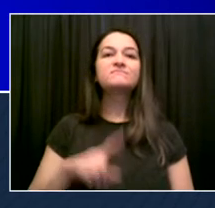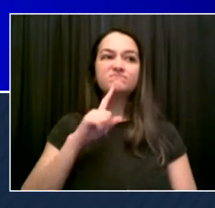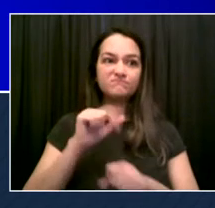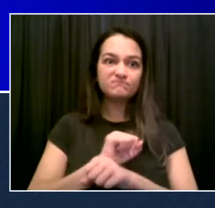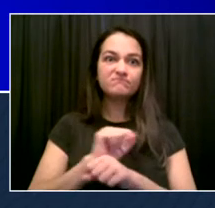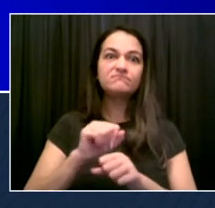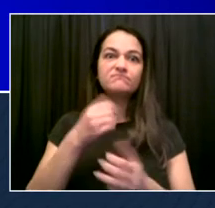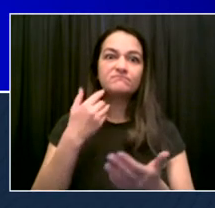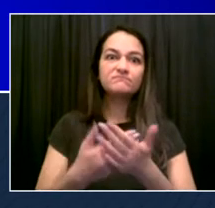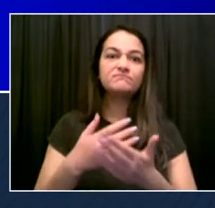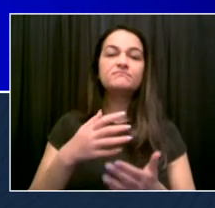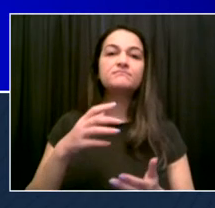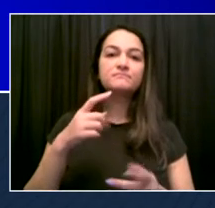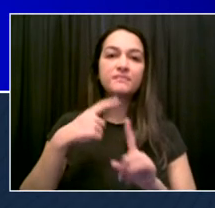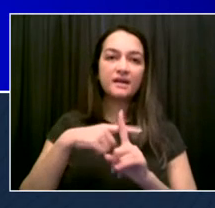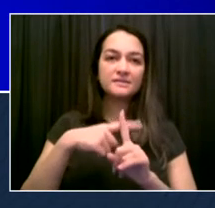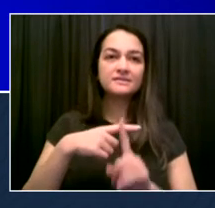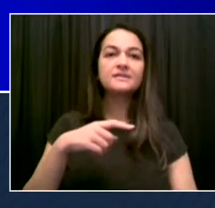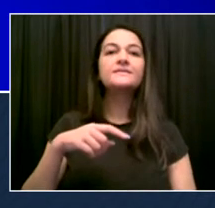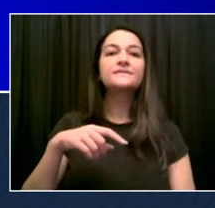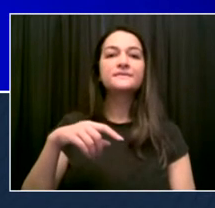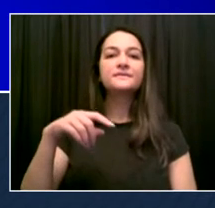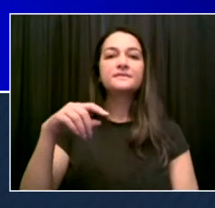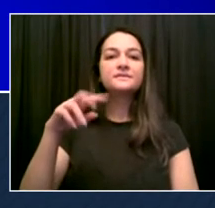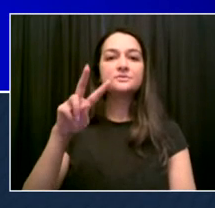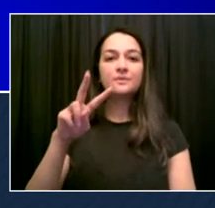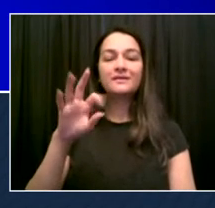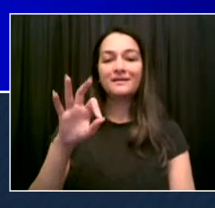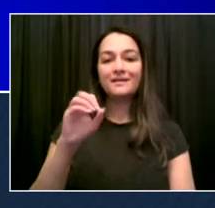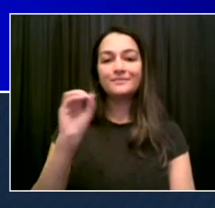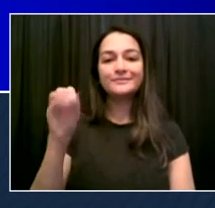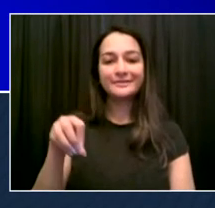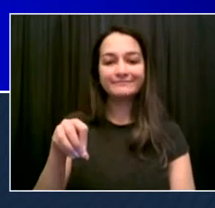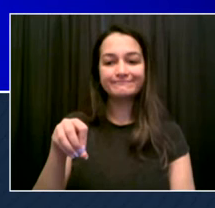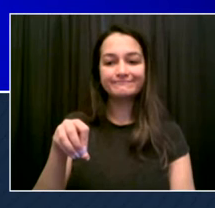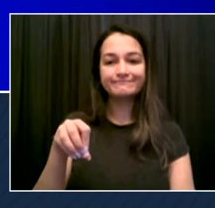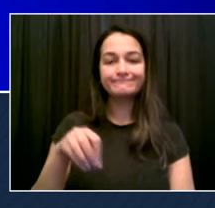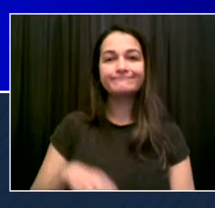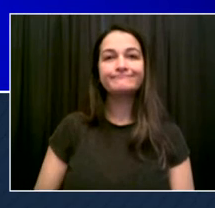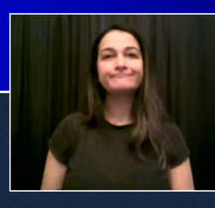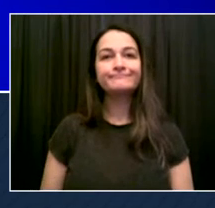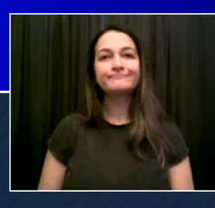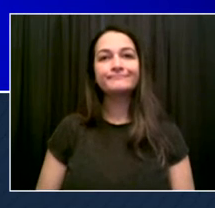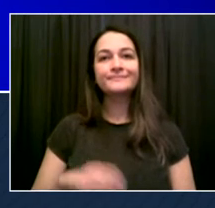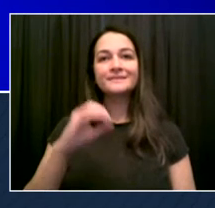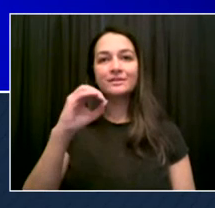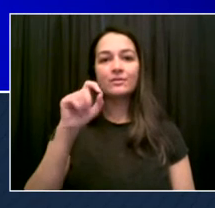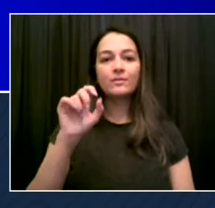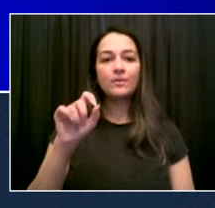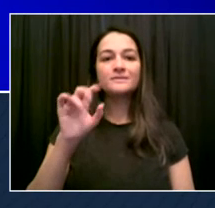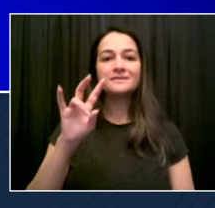Hospitalization rate per 100,000, 0.74.